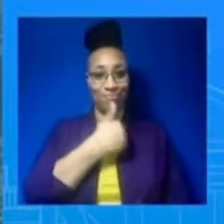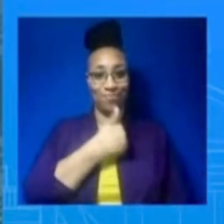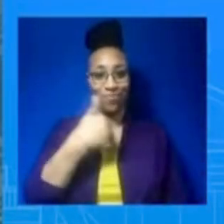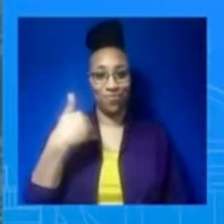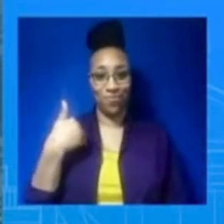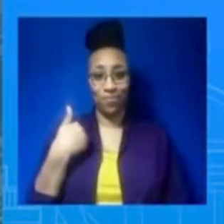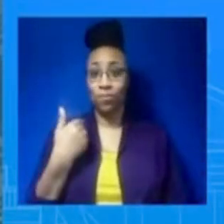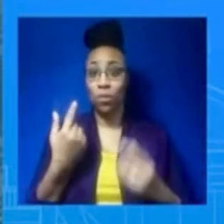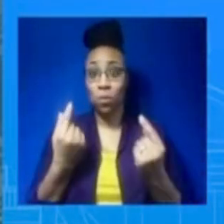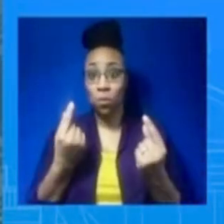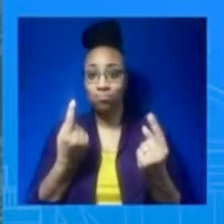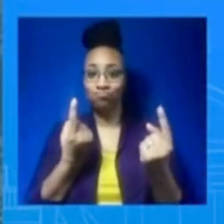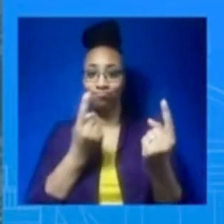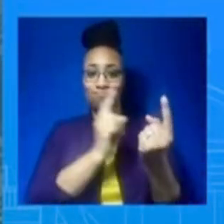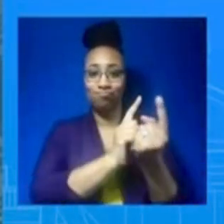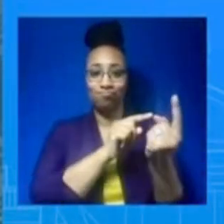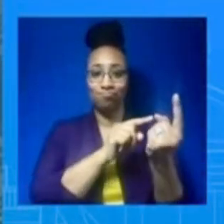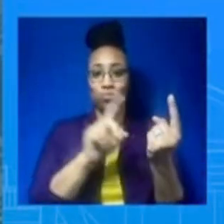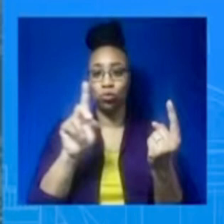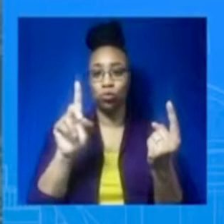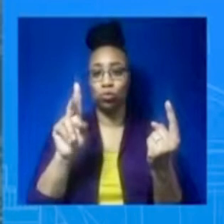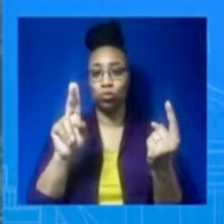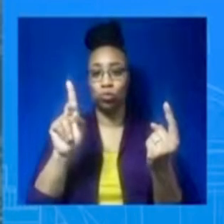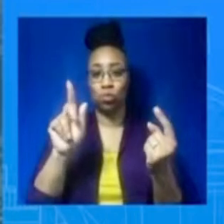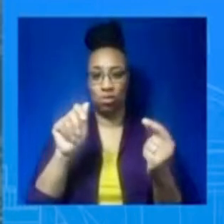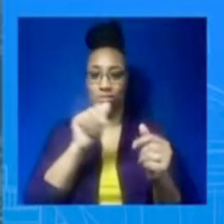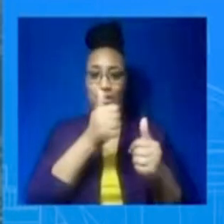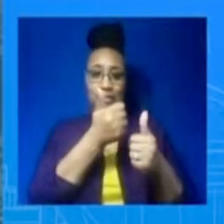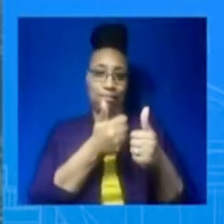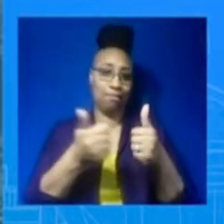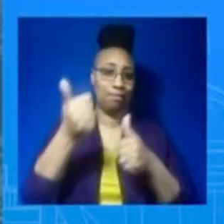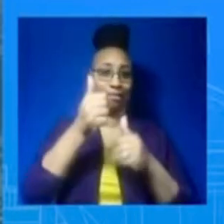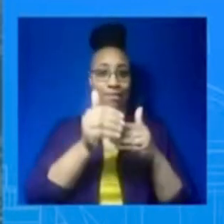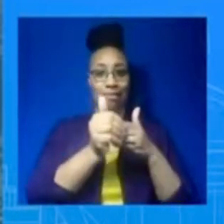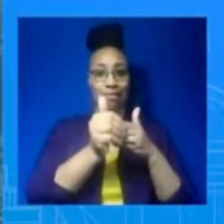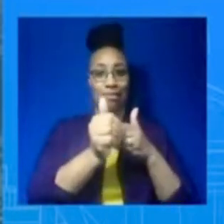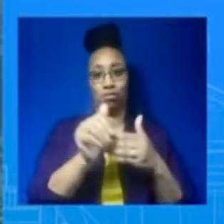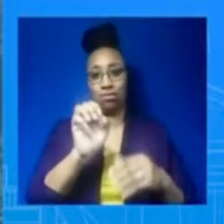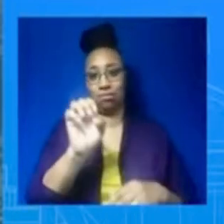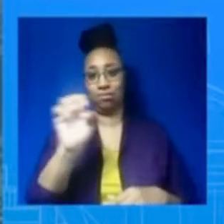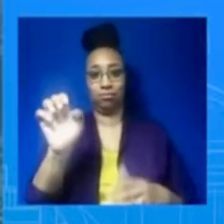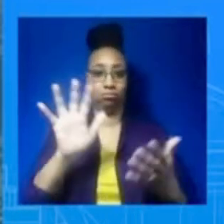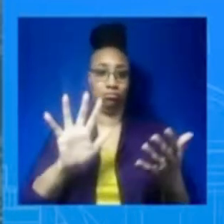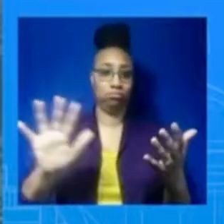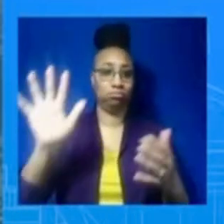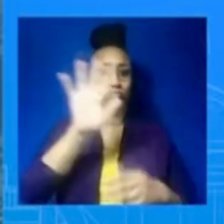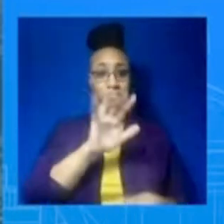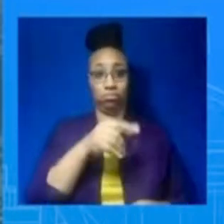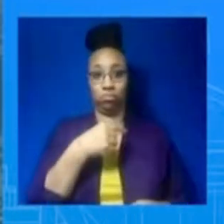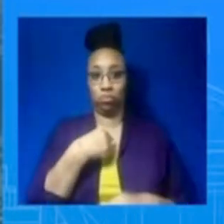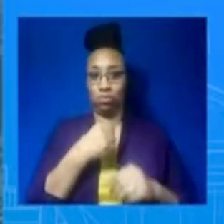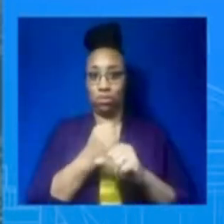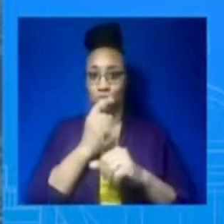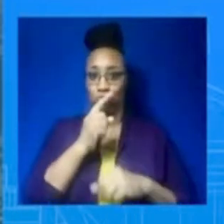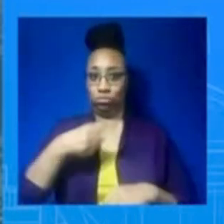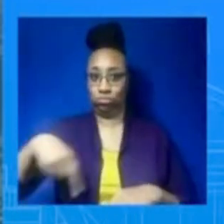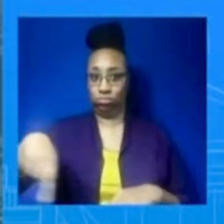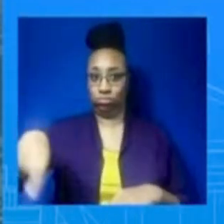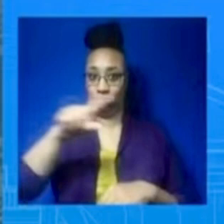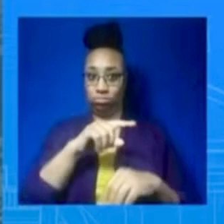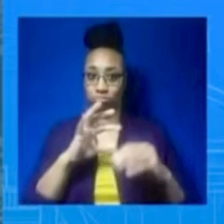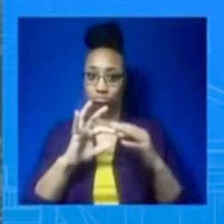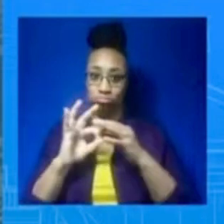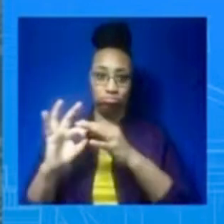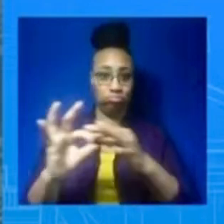reaffirm the United States' unwavering support for the security of the alliance. He will